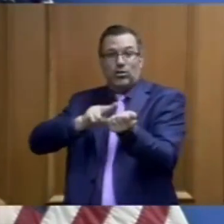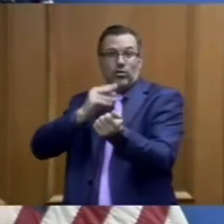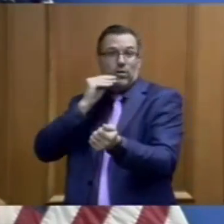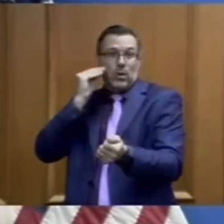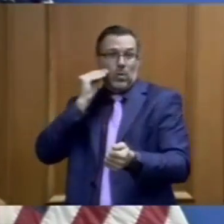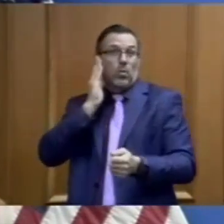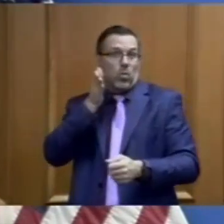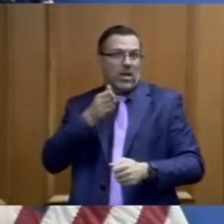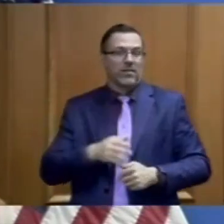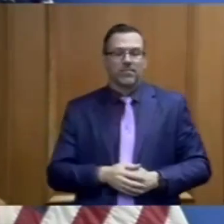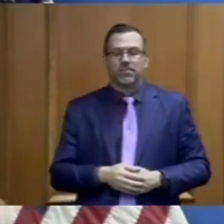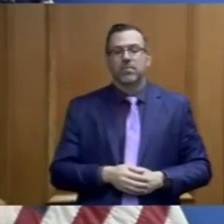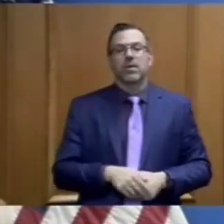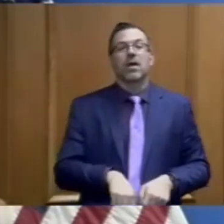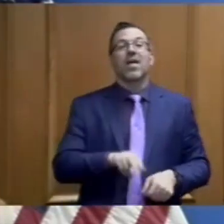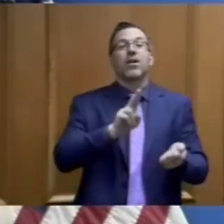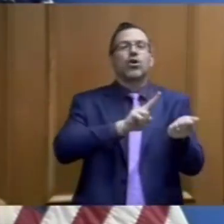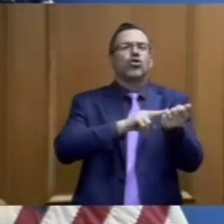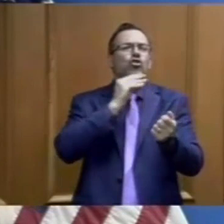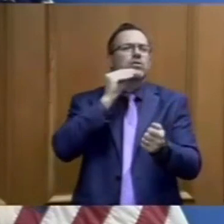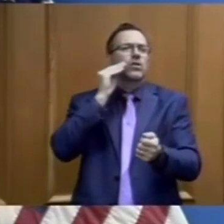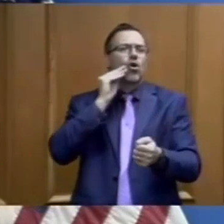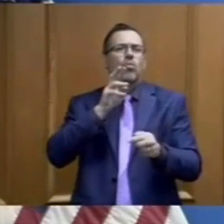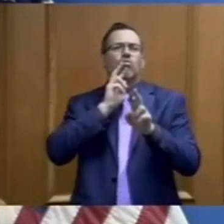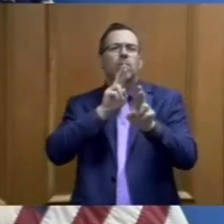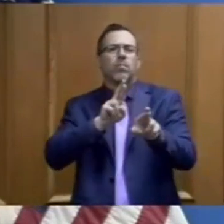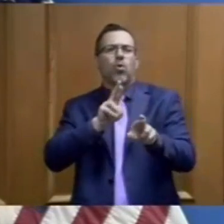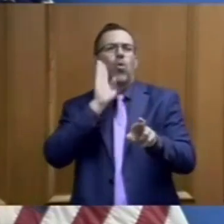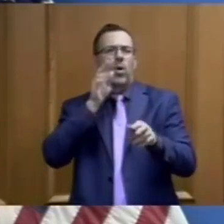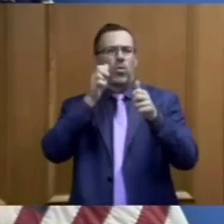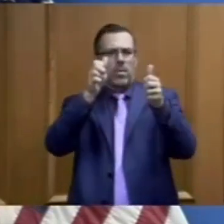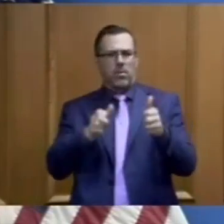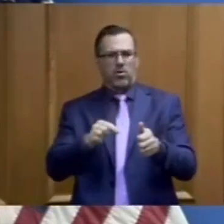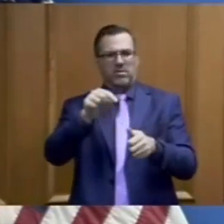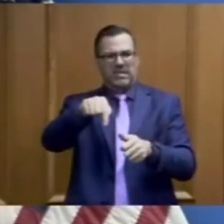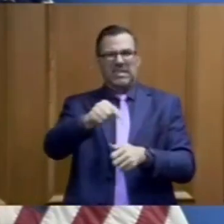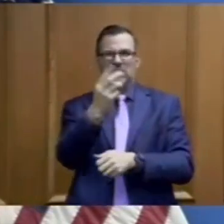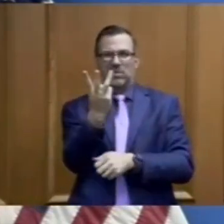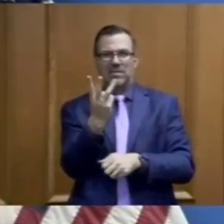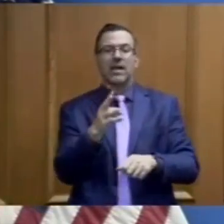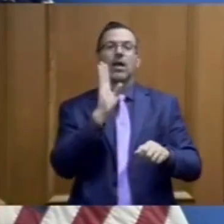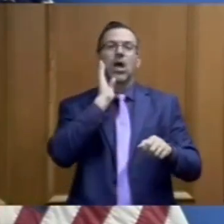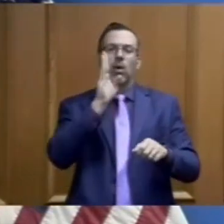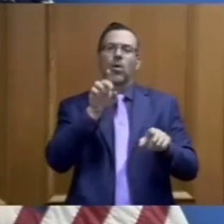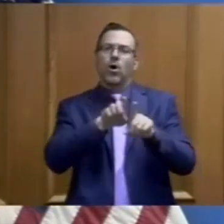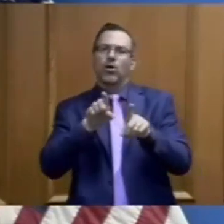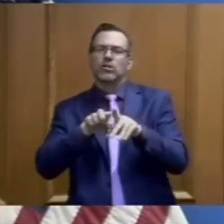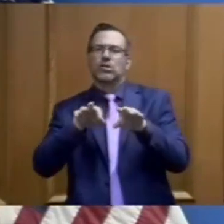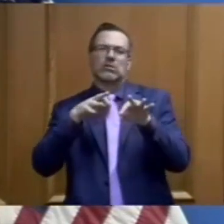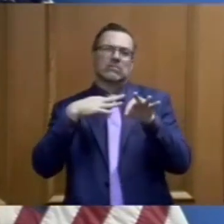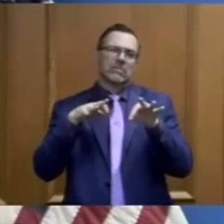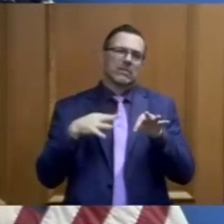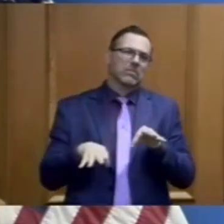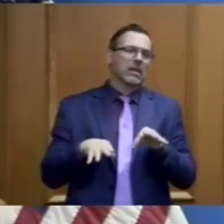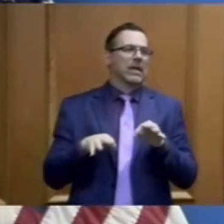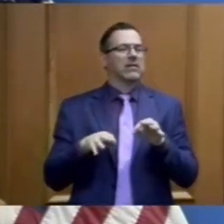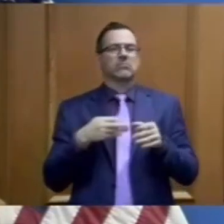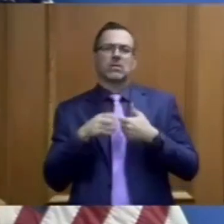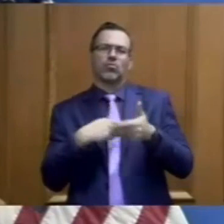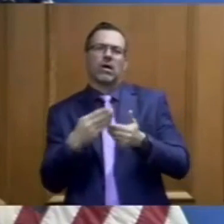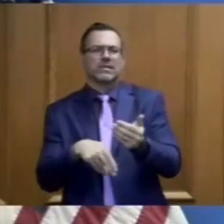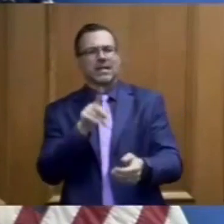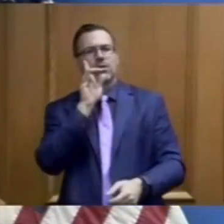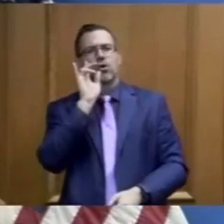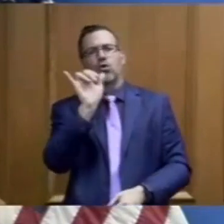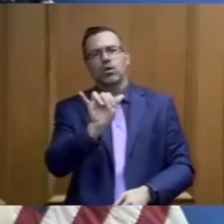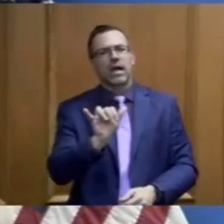Also in that nursing home report on Wednesday, we will be giving an overview of the process just so you can get a better look